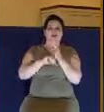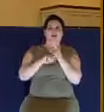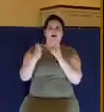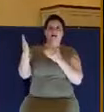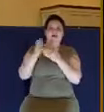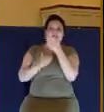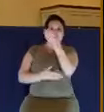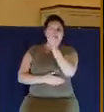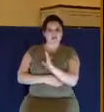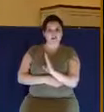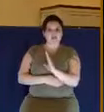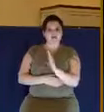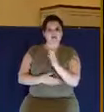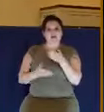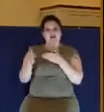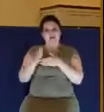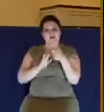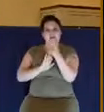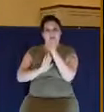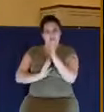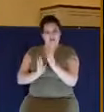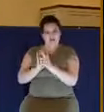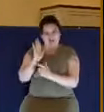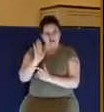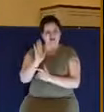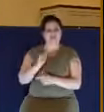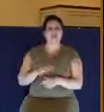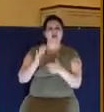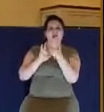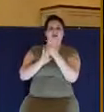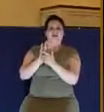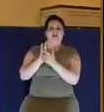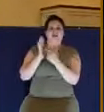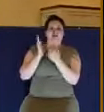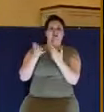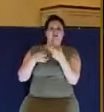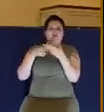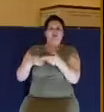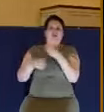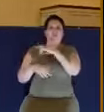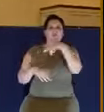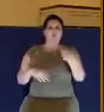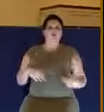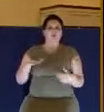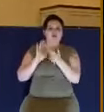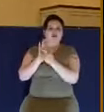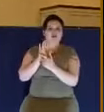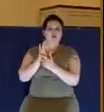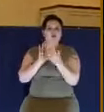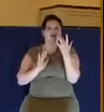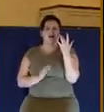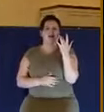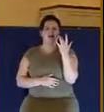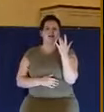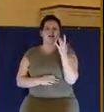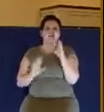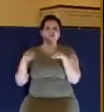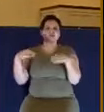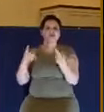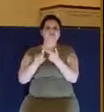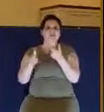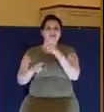And that he calls the royal law. Why does he call it the royal law? Well, because it was given by a king, Jesus.